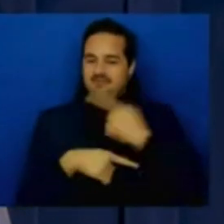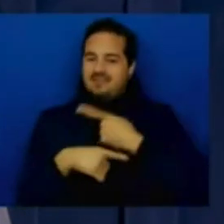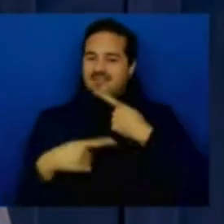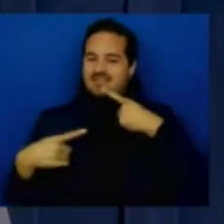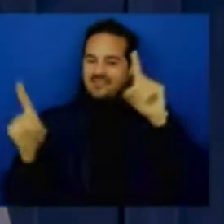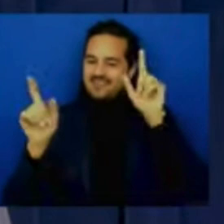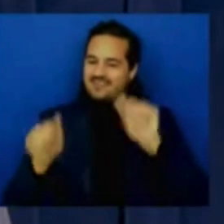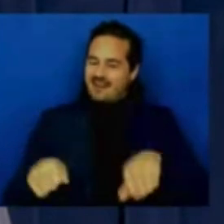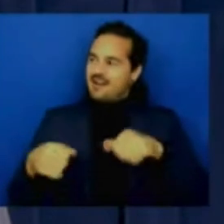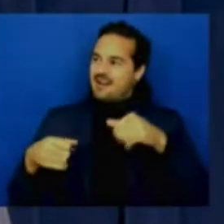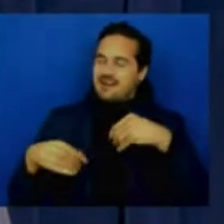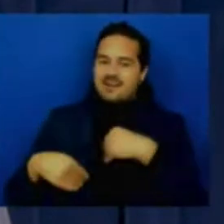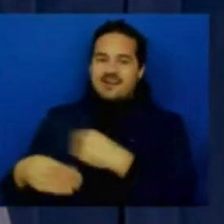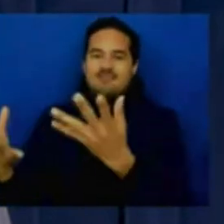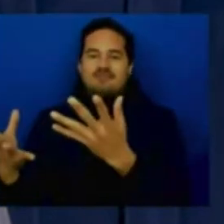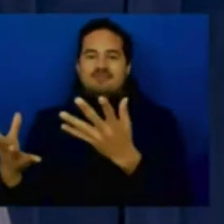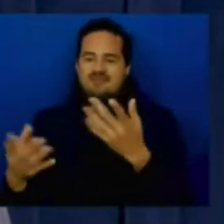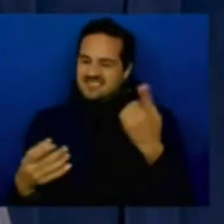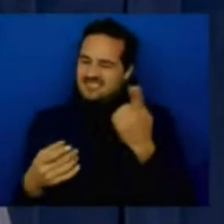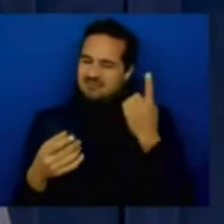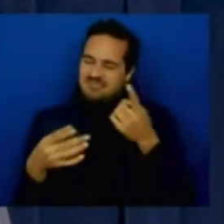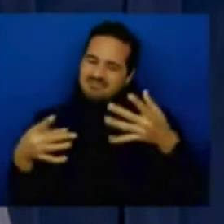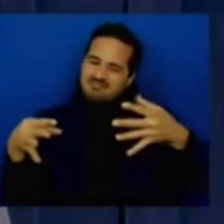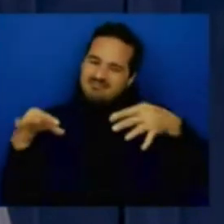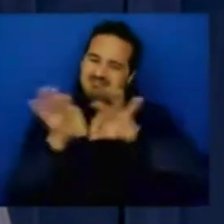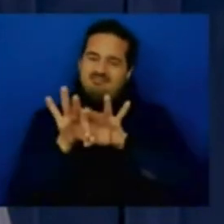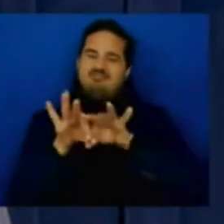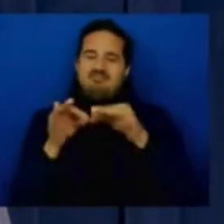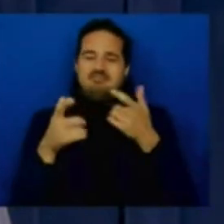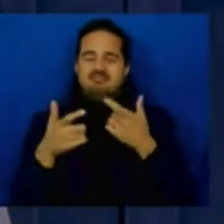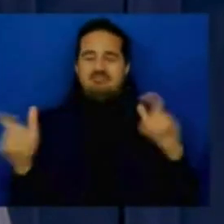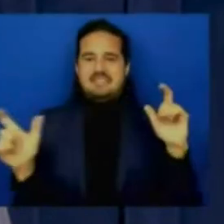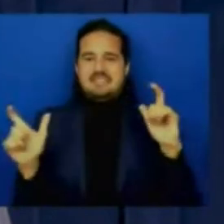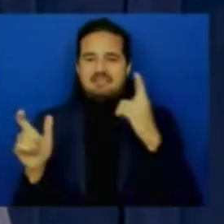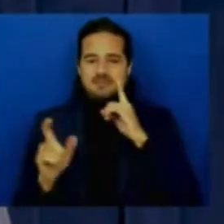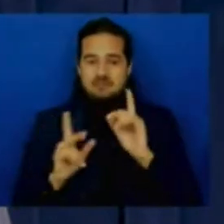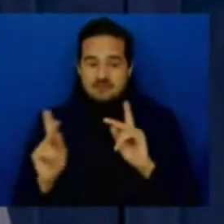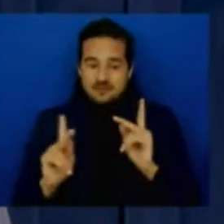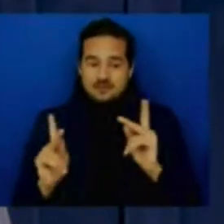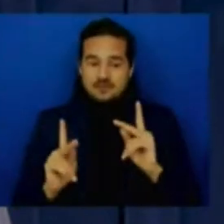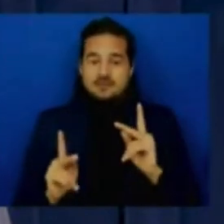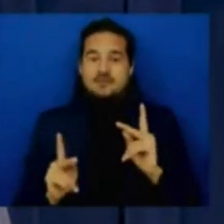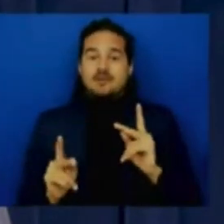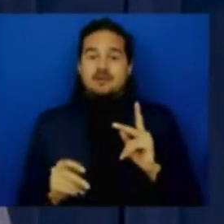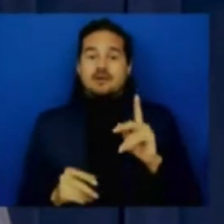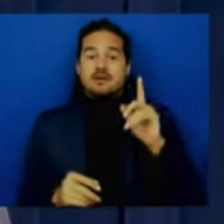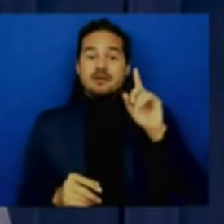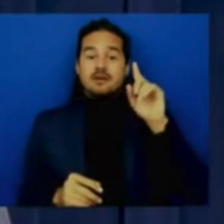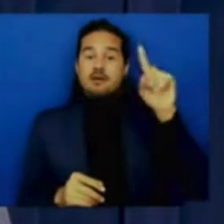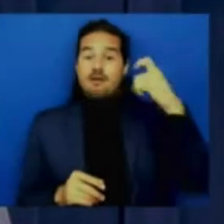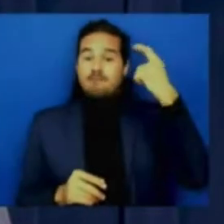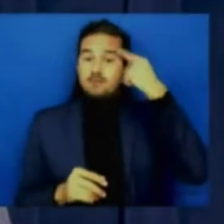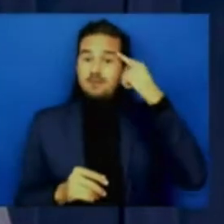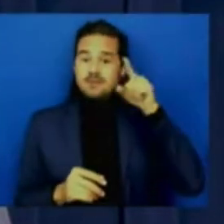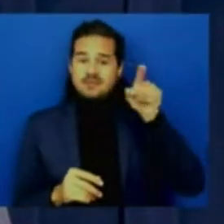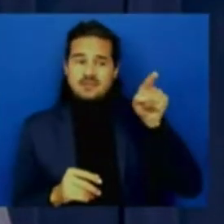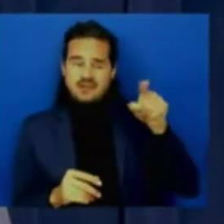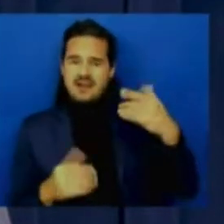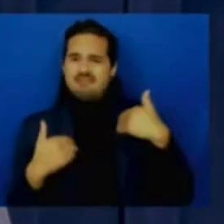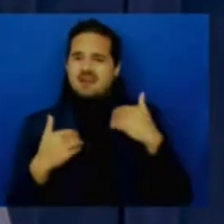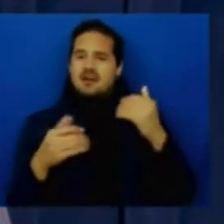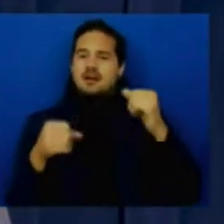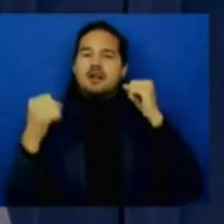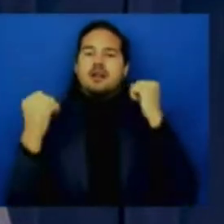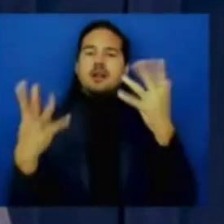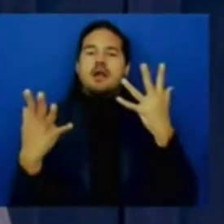so often is the case in politics at least a lot of punditry uh suggests that we major in the minors uh